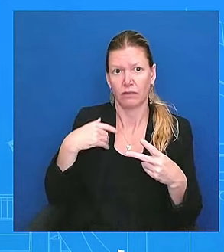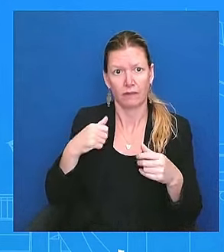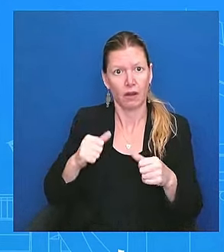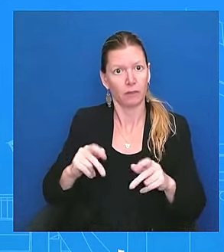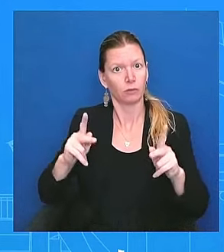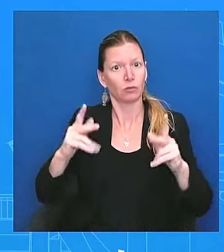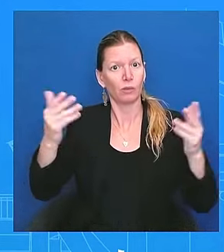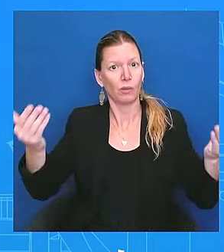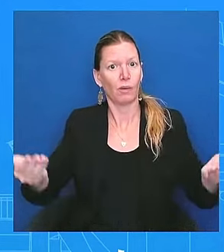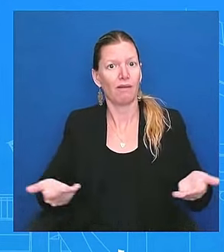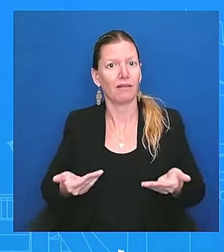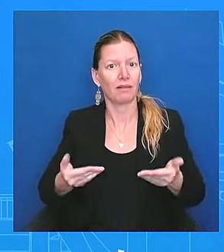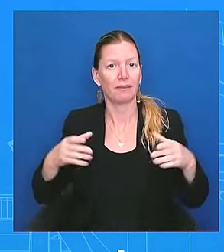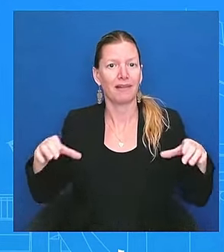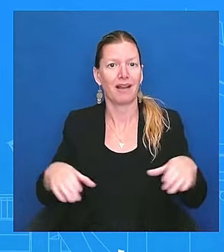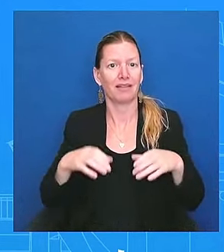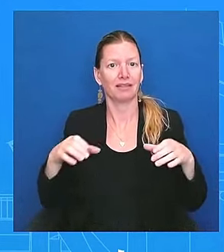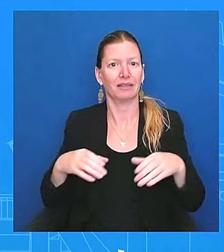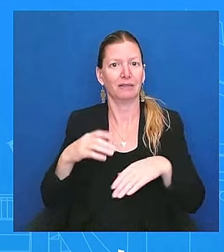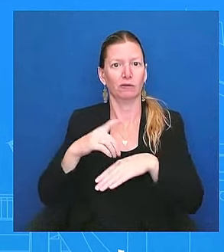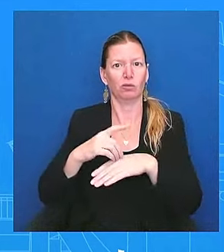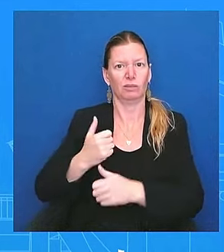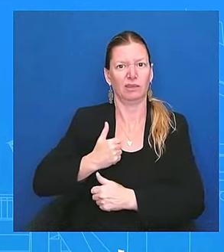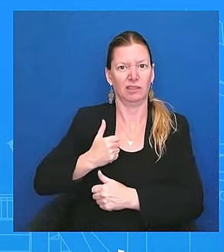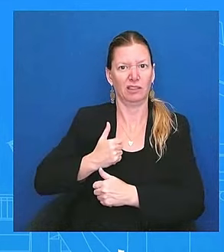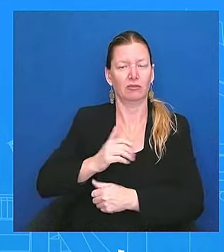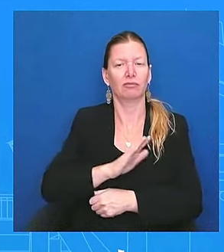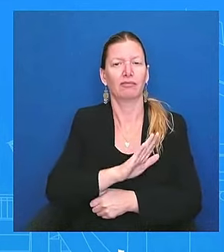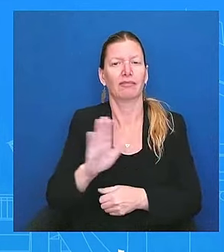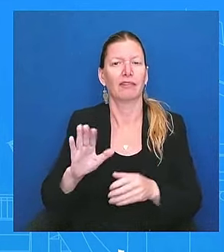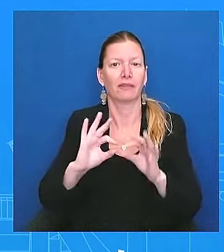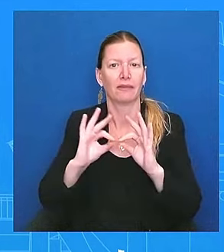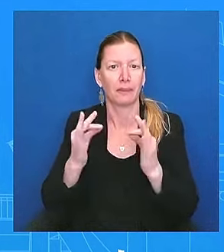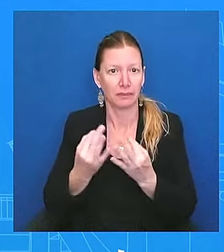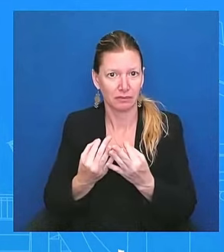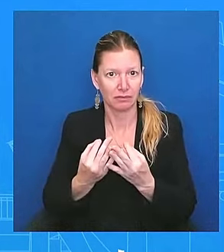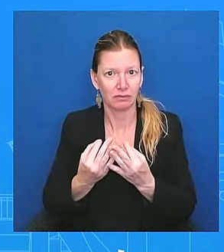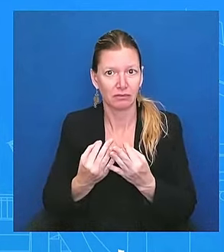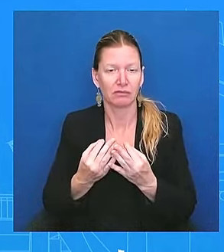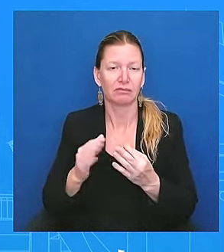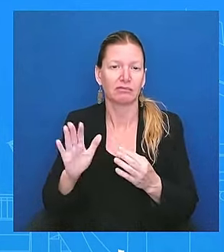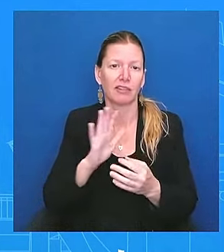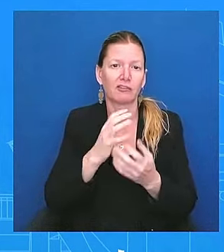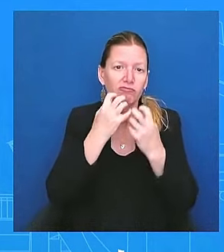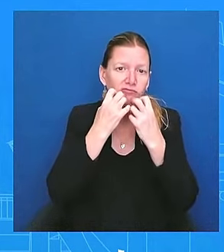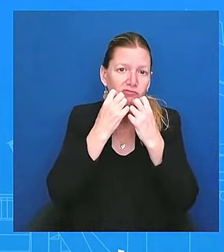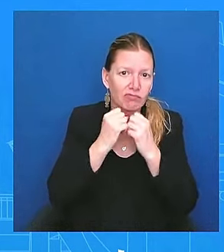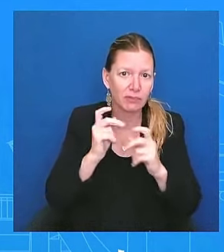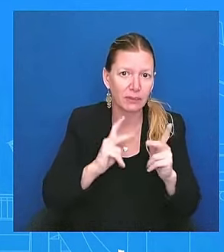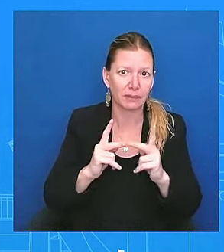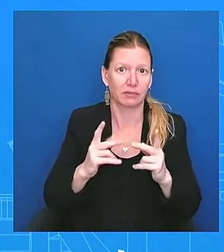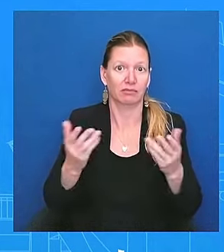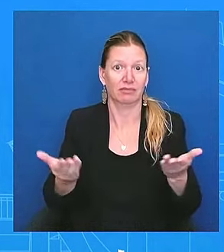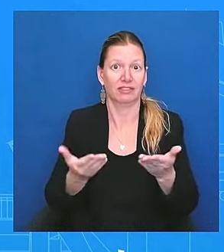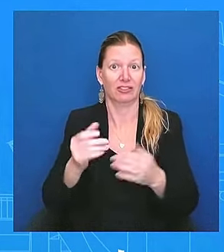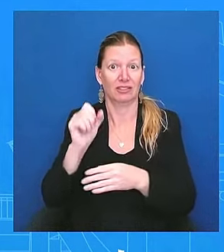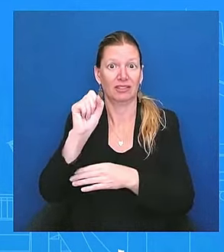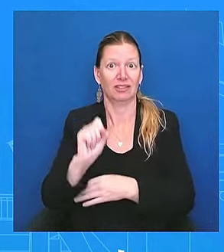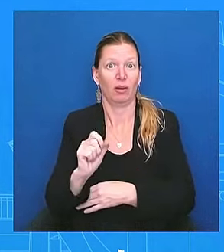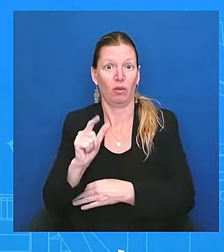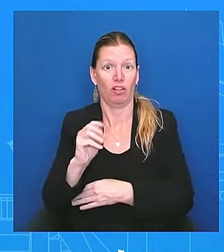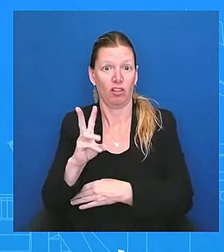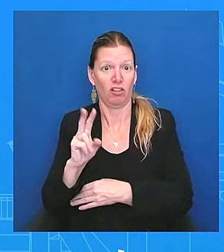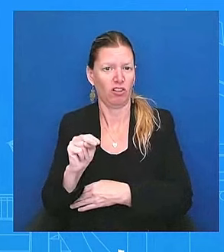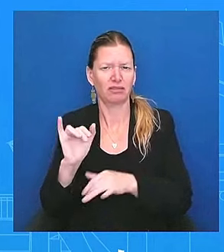and their families and certainly their loved ones here on the South Lawn, as he does every year. And I think that's going to be important. He'll be